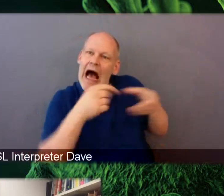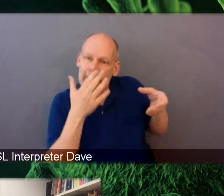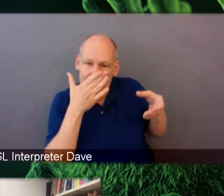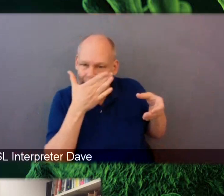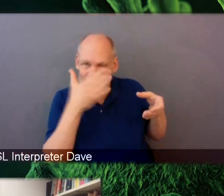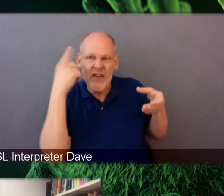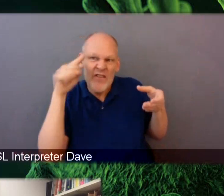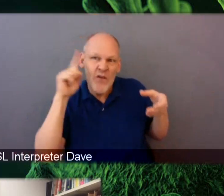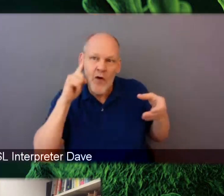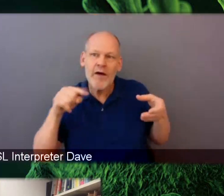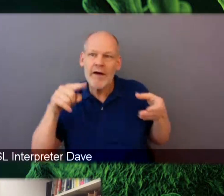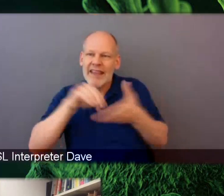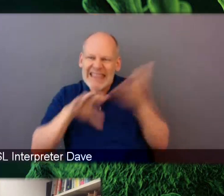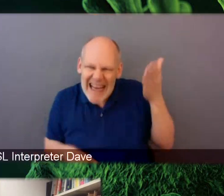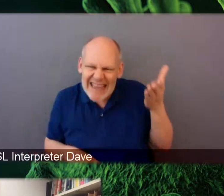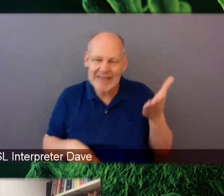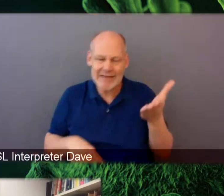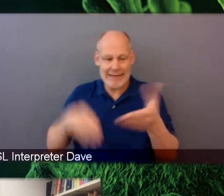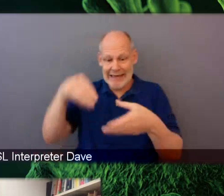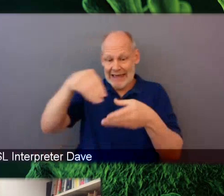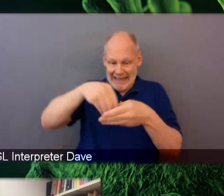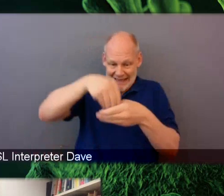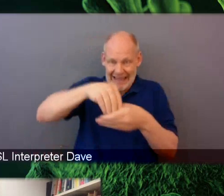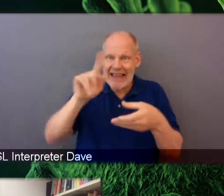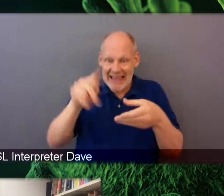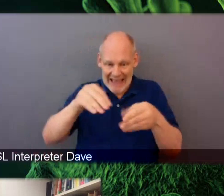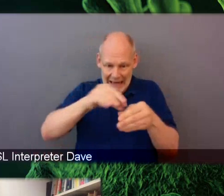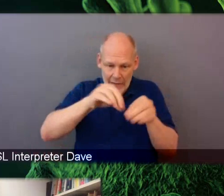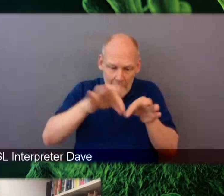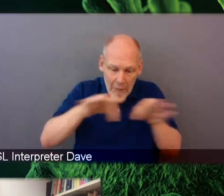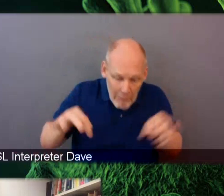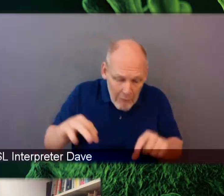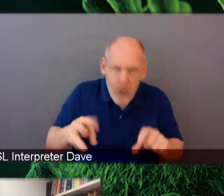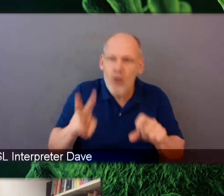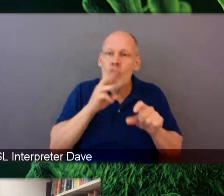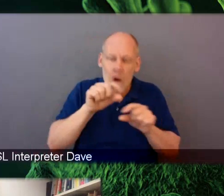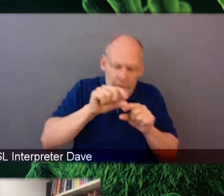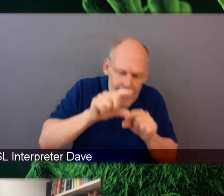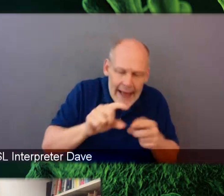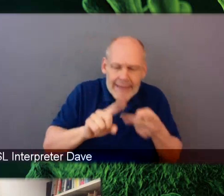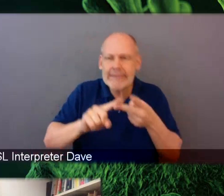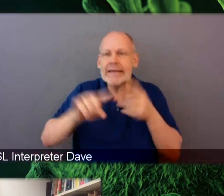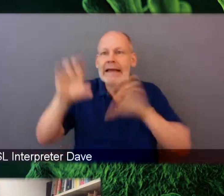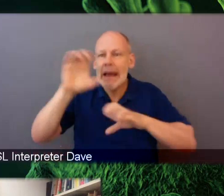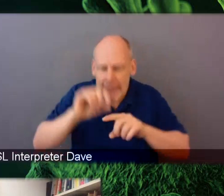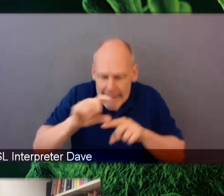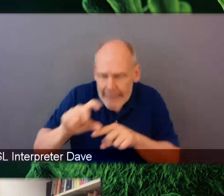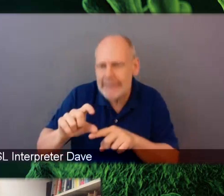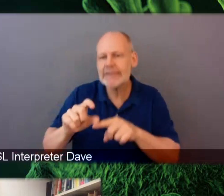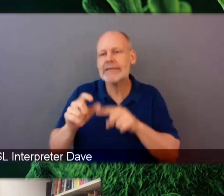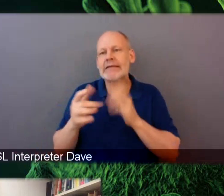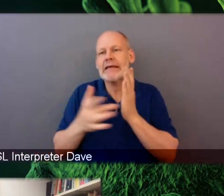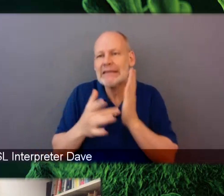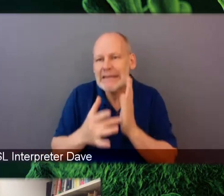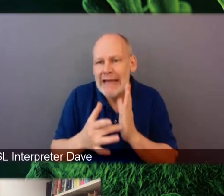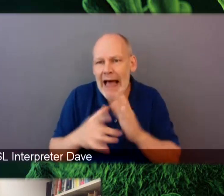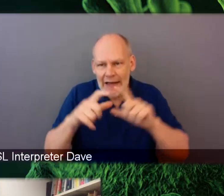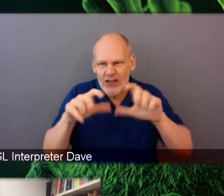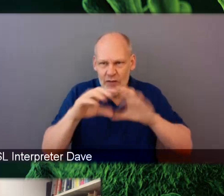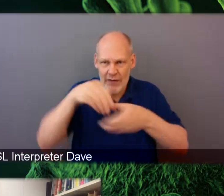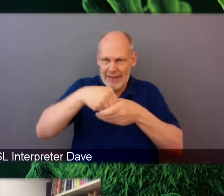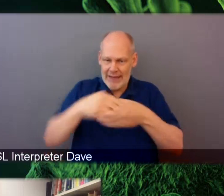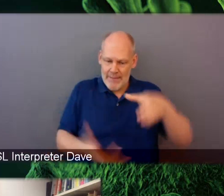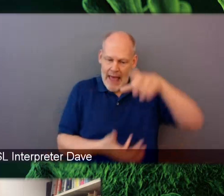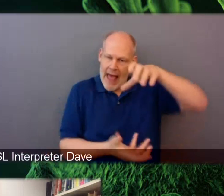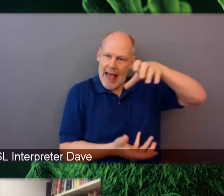little tubes, chemicals, water baths, up to, you know, fancy high-tech equipment. So students are doing really